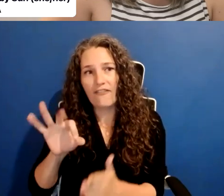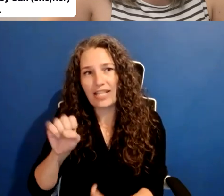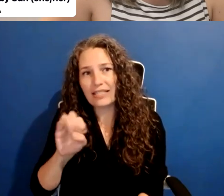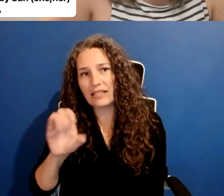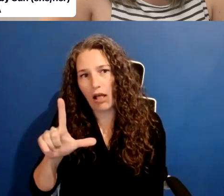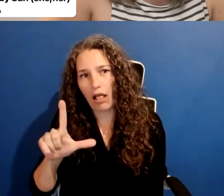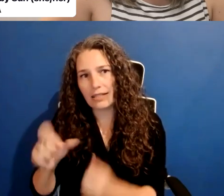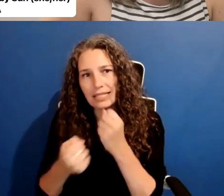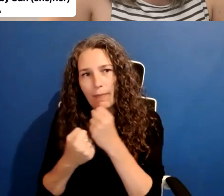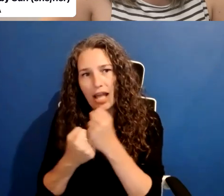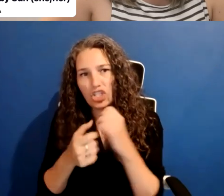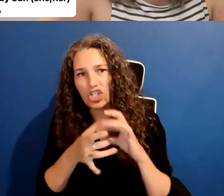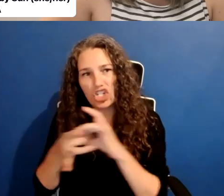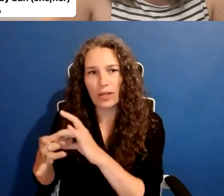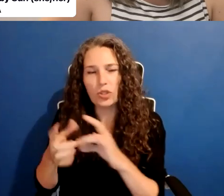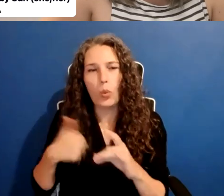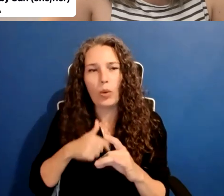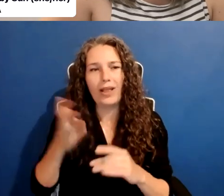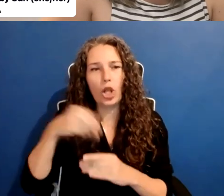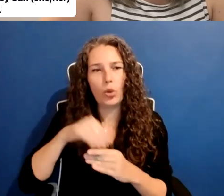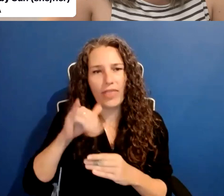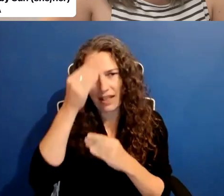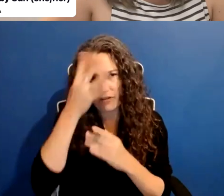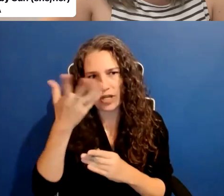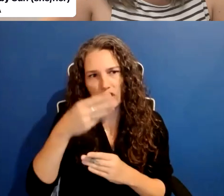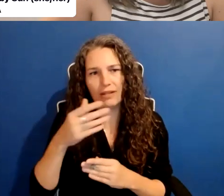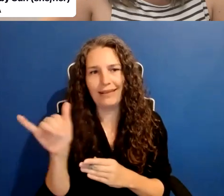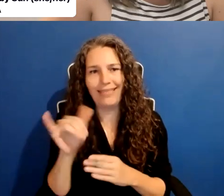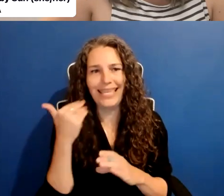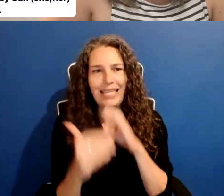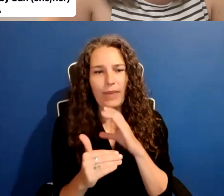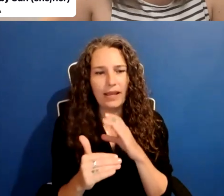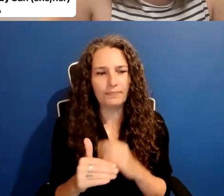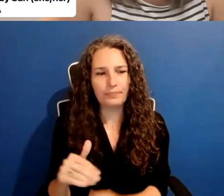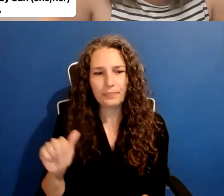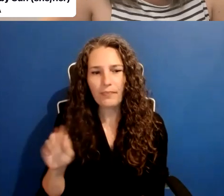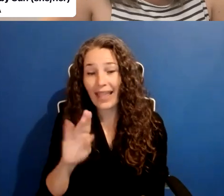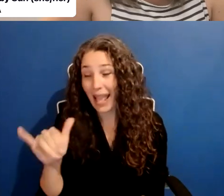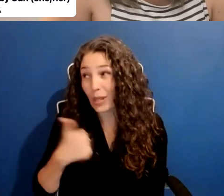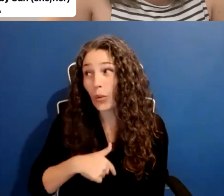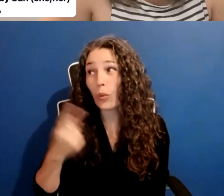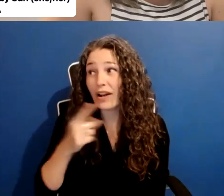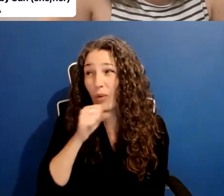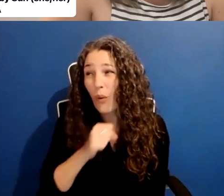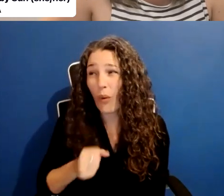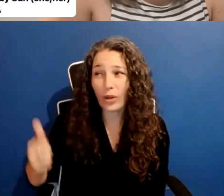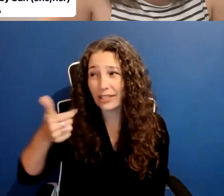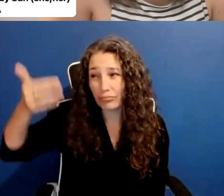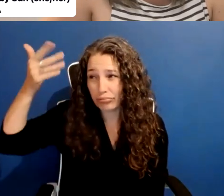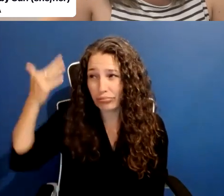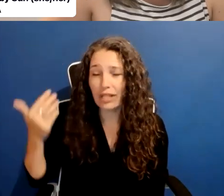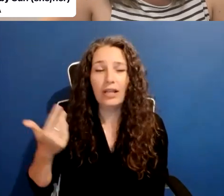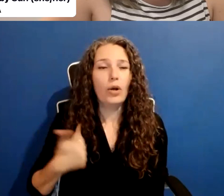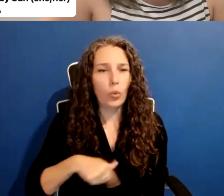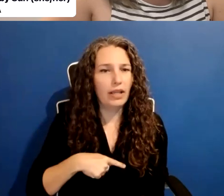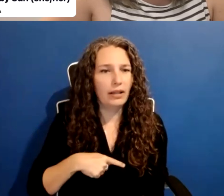email as well, that information. Yes. You're one of the oldest fiscal sponsors that specializes in documentary films in